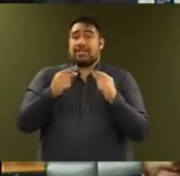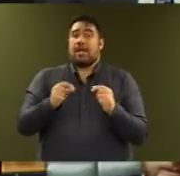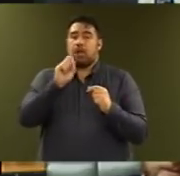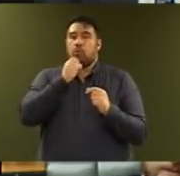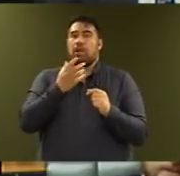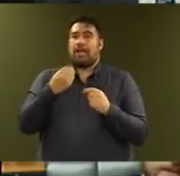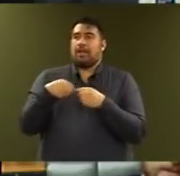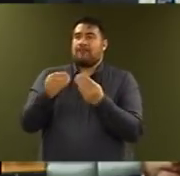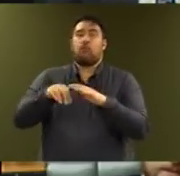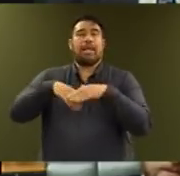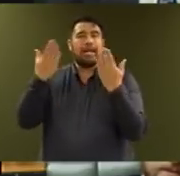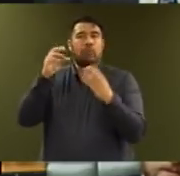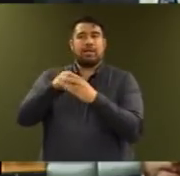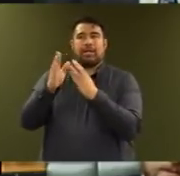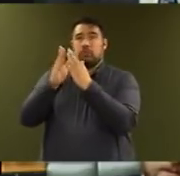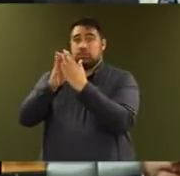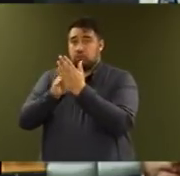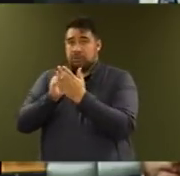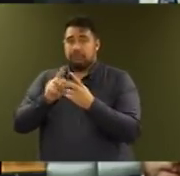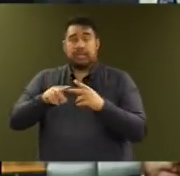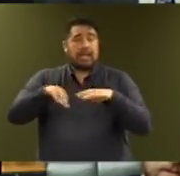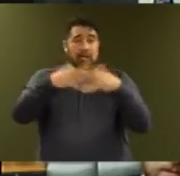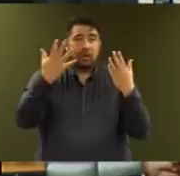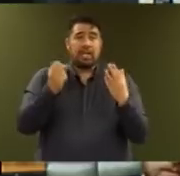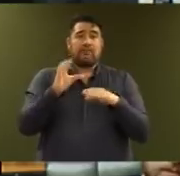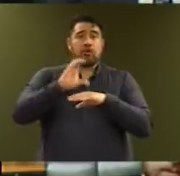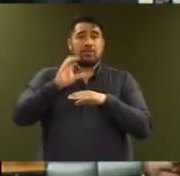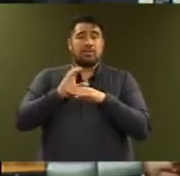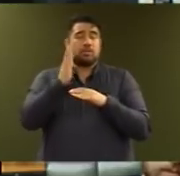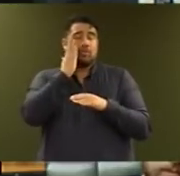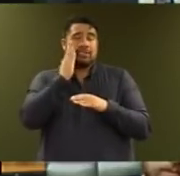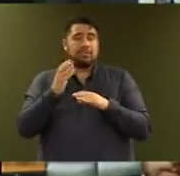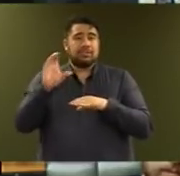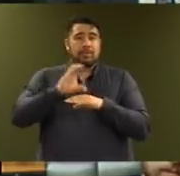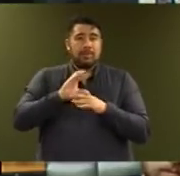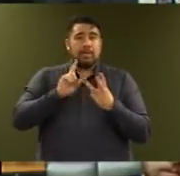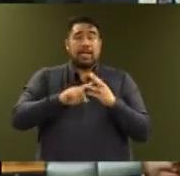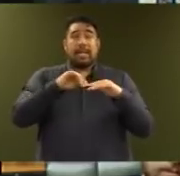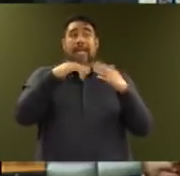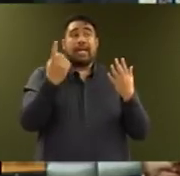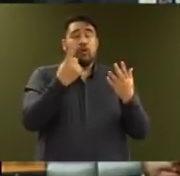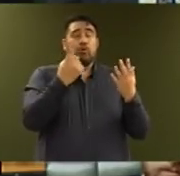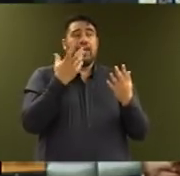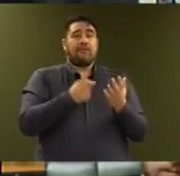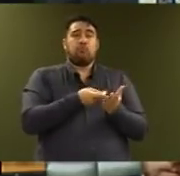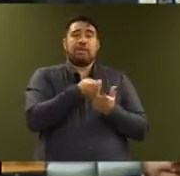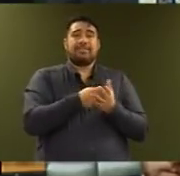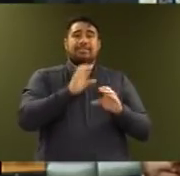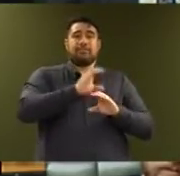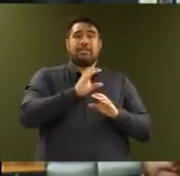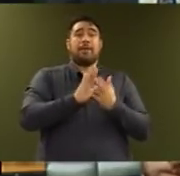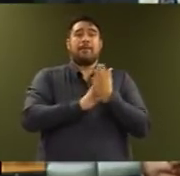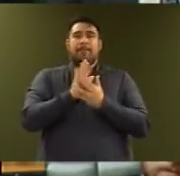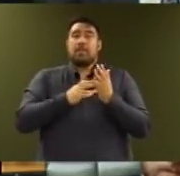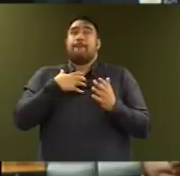tenants and those receiving an accommodation supplement or income-related rent subsidy so more people become eligible for cheaper